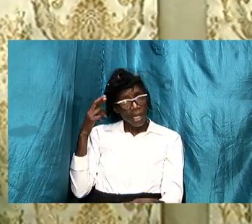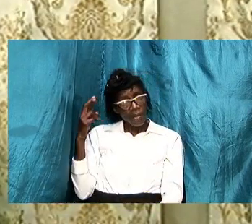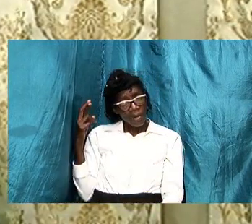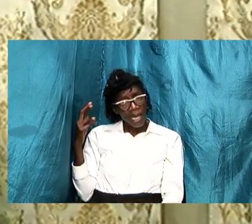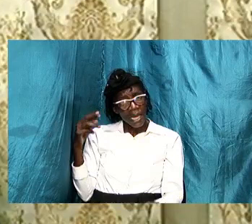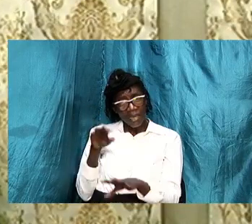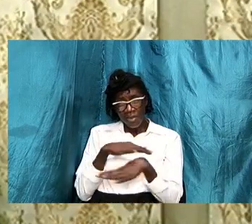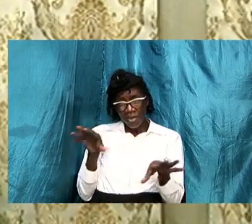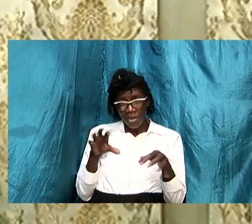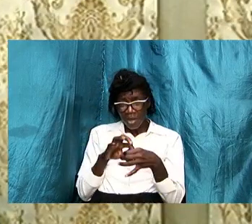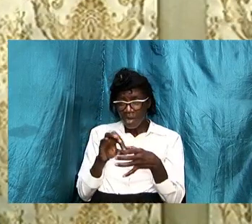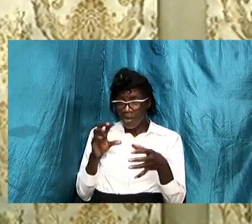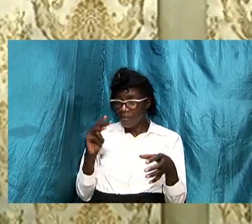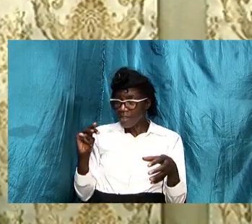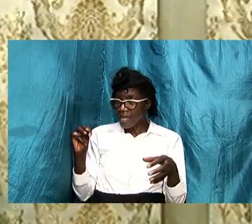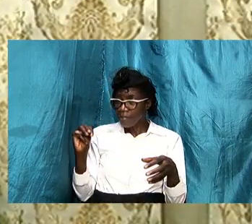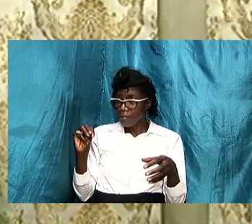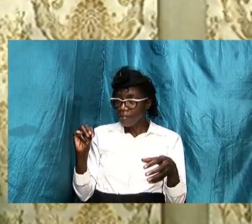none of them